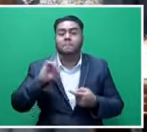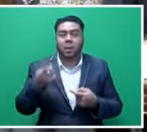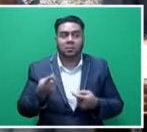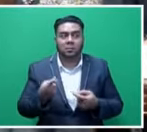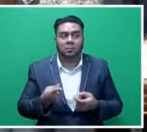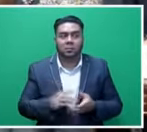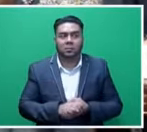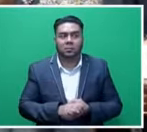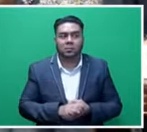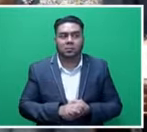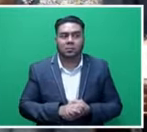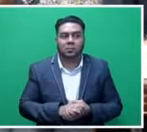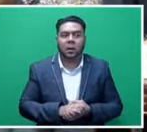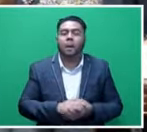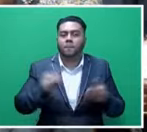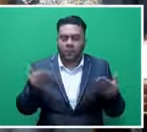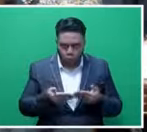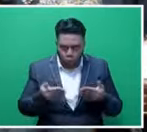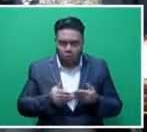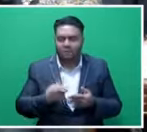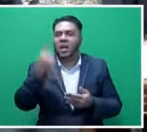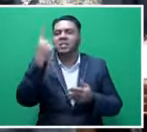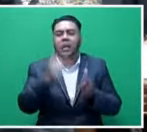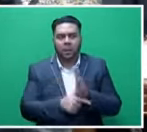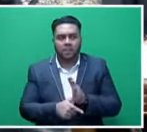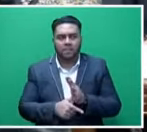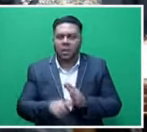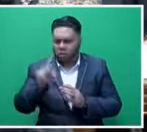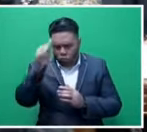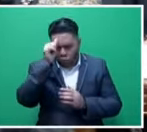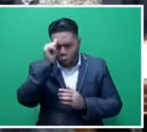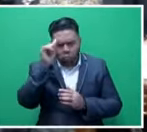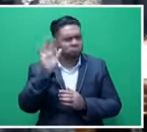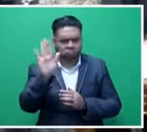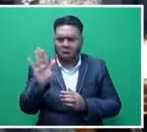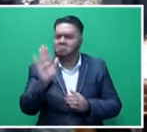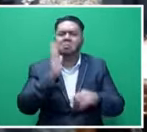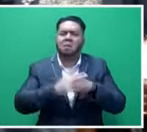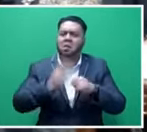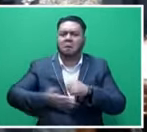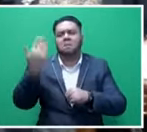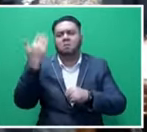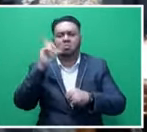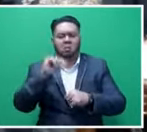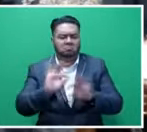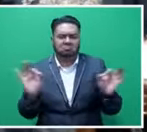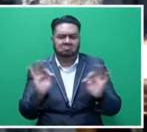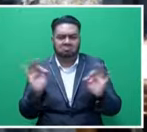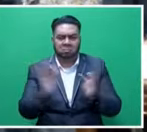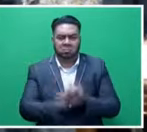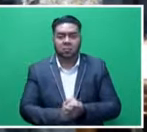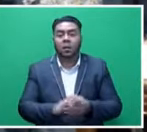is, it has been introduced for the first time. And she knows it was never done before. Grants to organisations